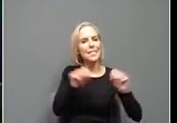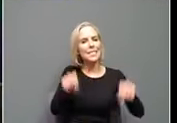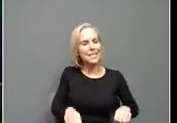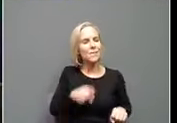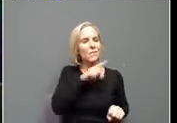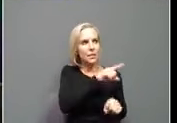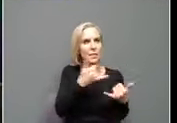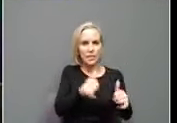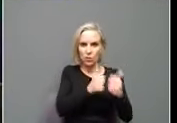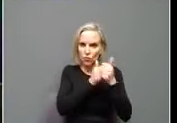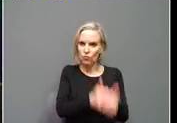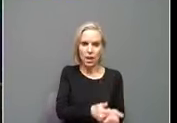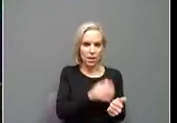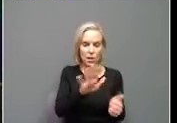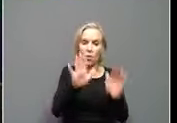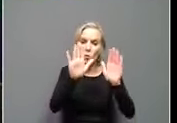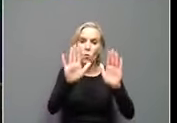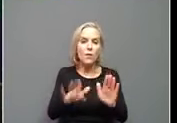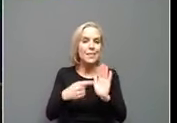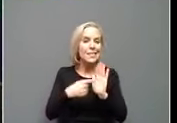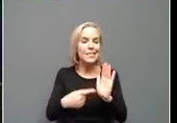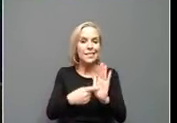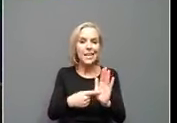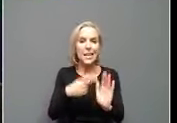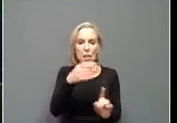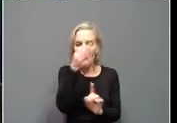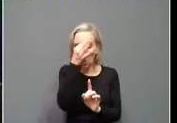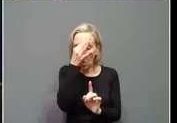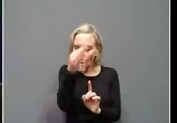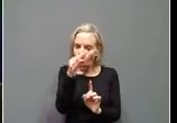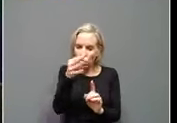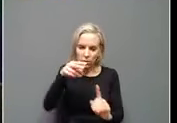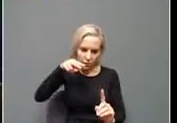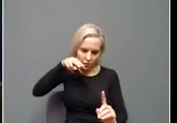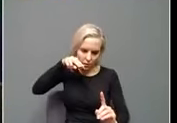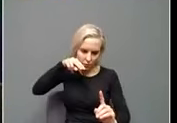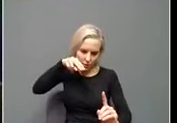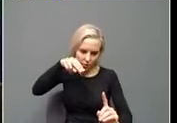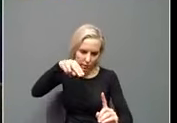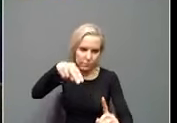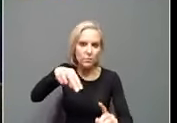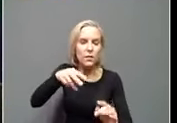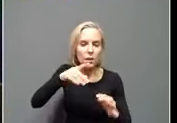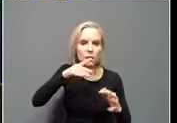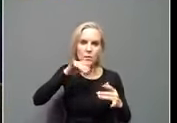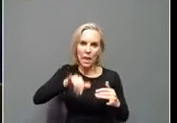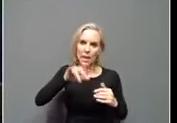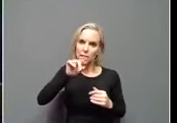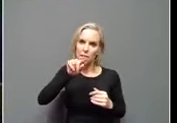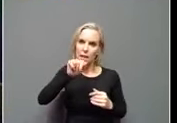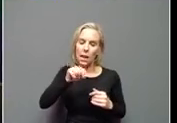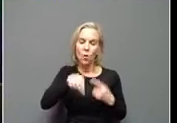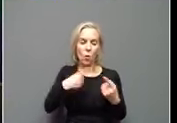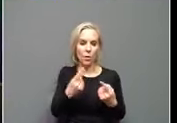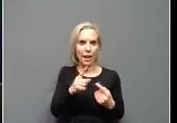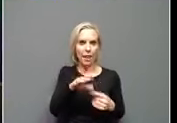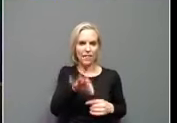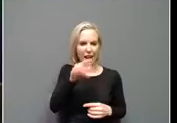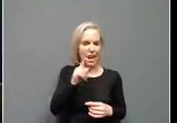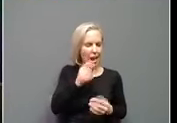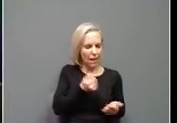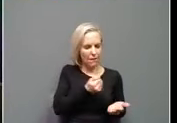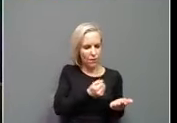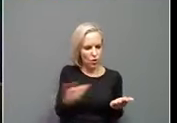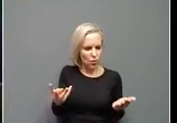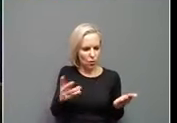think a wonderful example of how closely they're following it is that they were able to find, when they only had a handful of